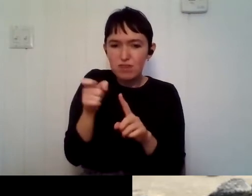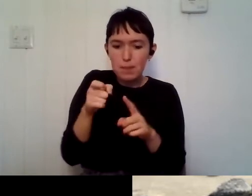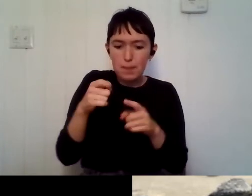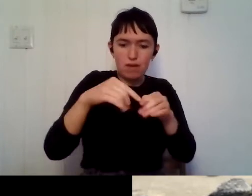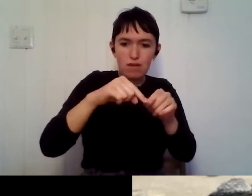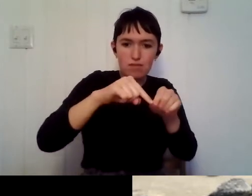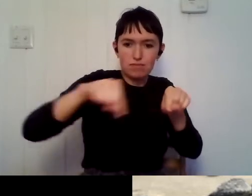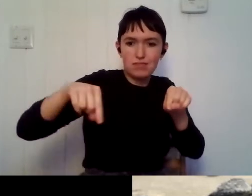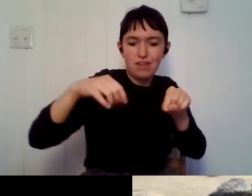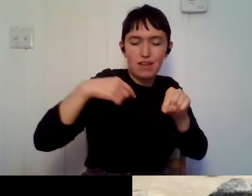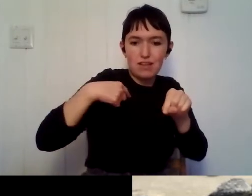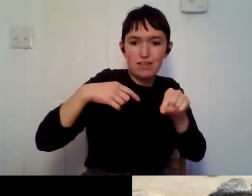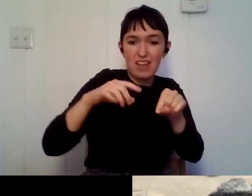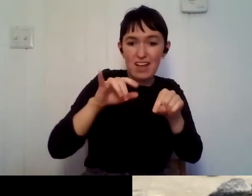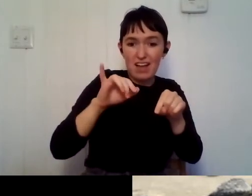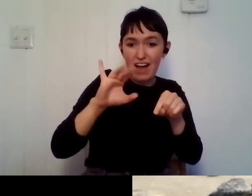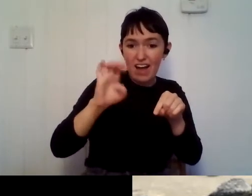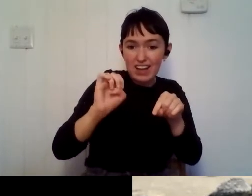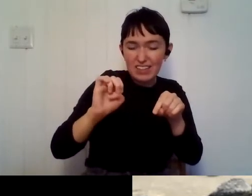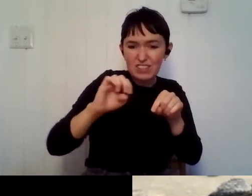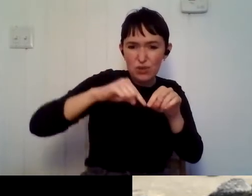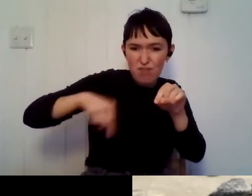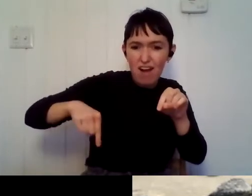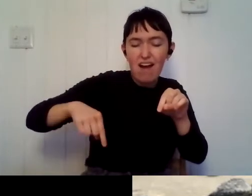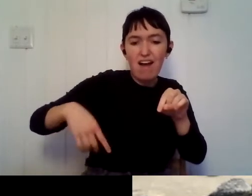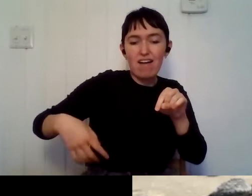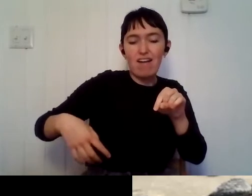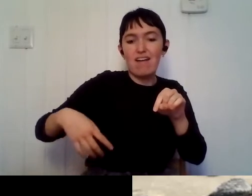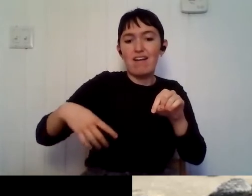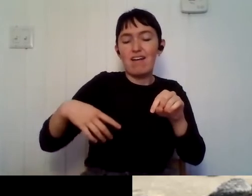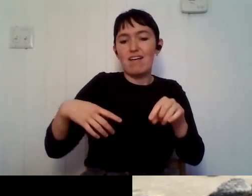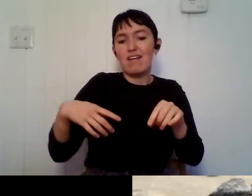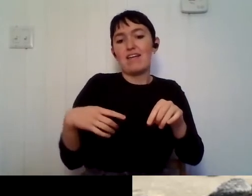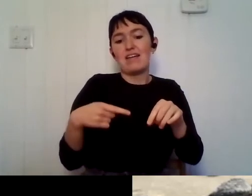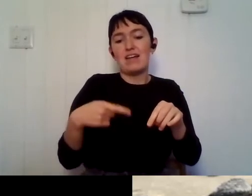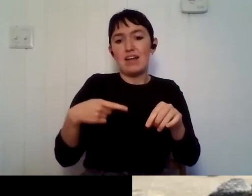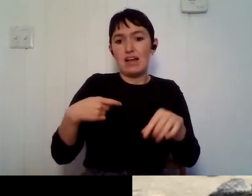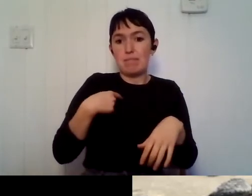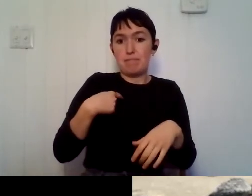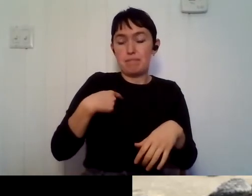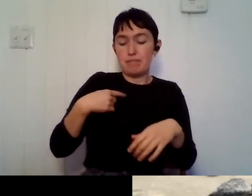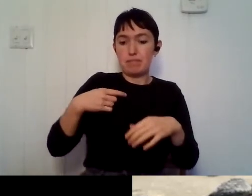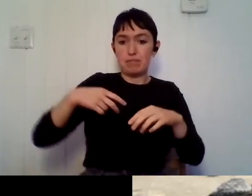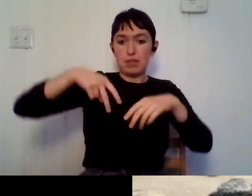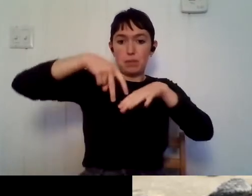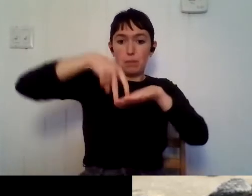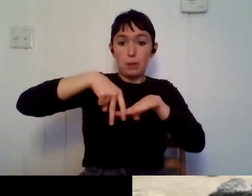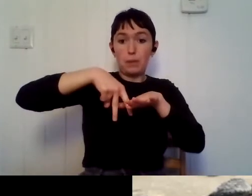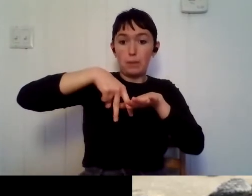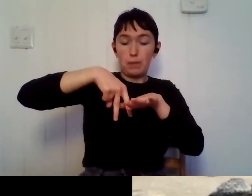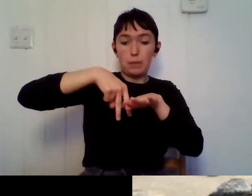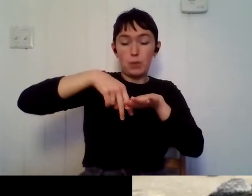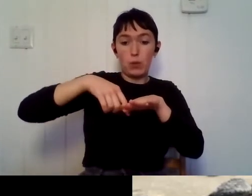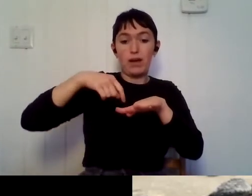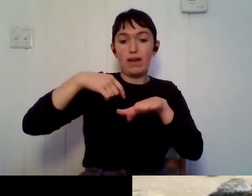under me. I went, um, pretty much like thighs deep into like water and mud. But thankfully, I had a wager zone. Um, so